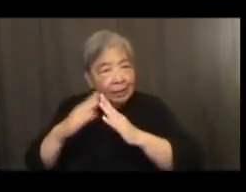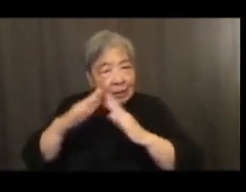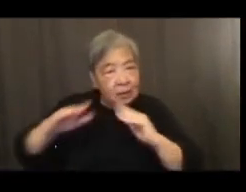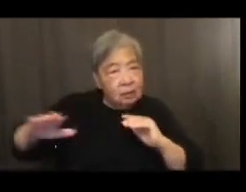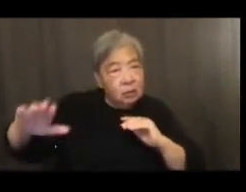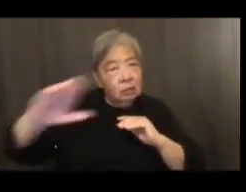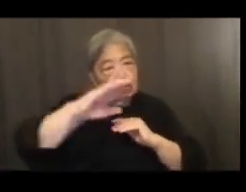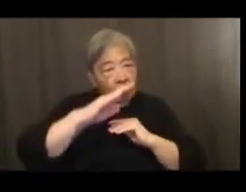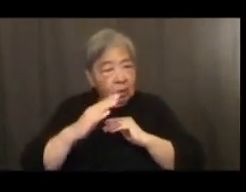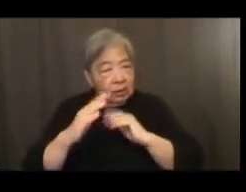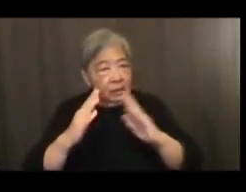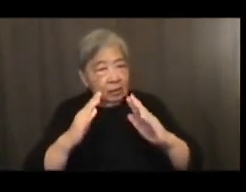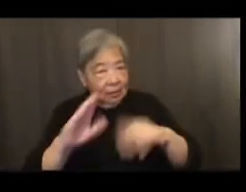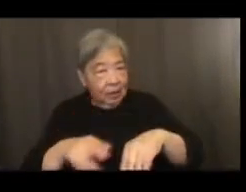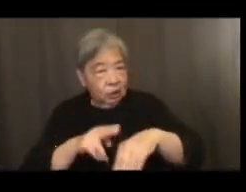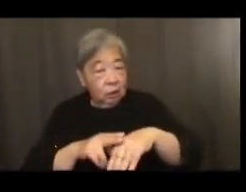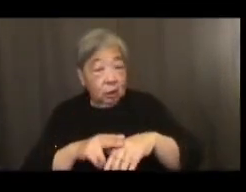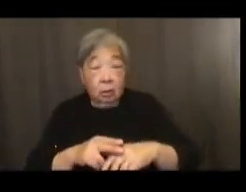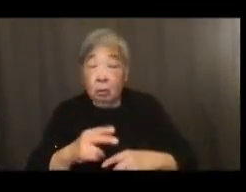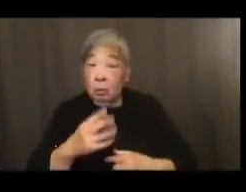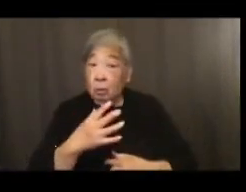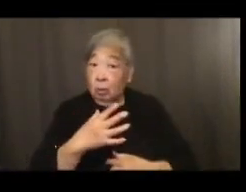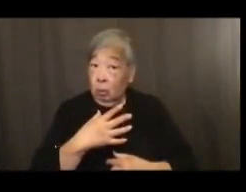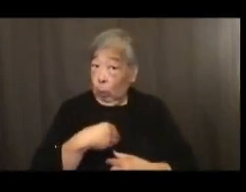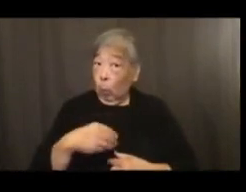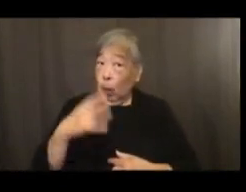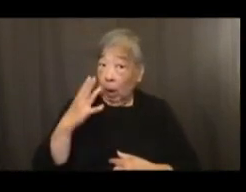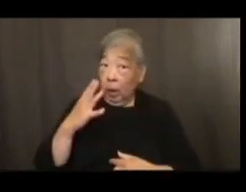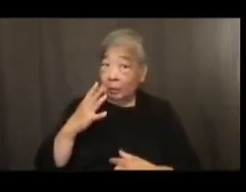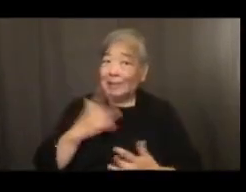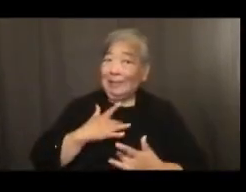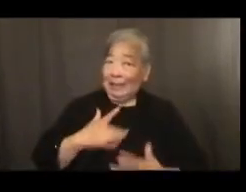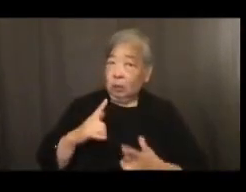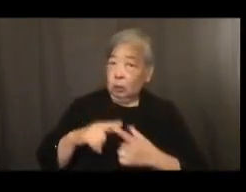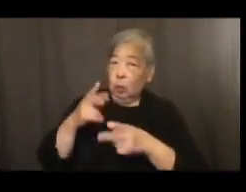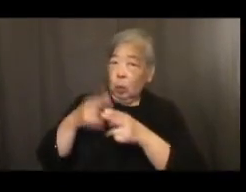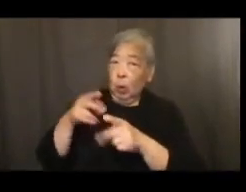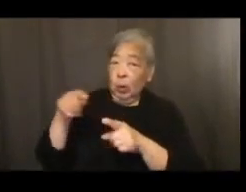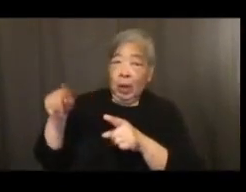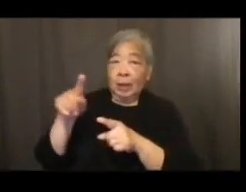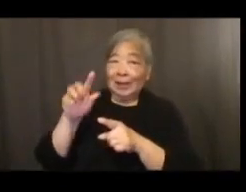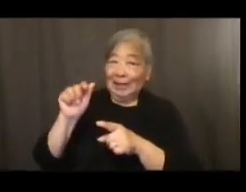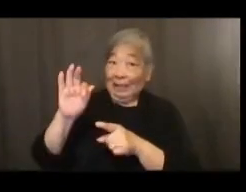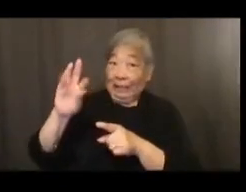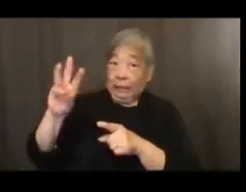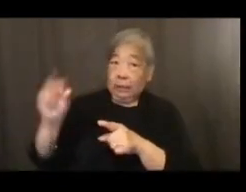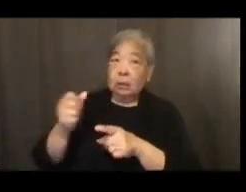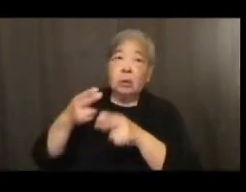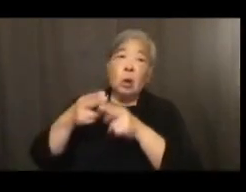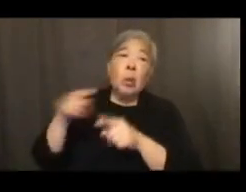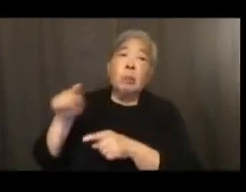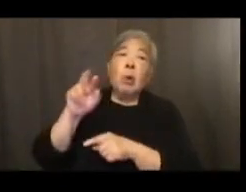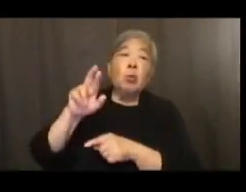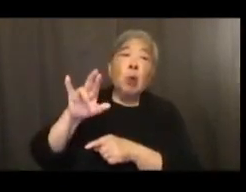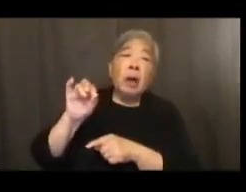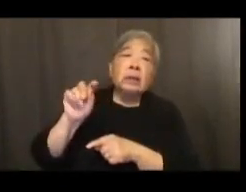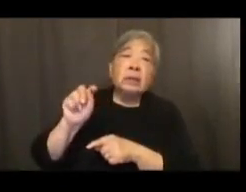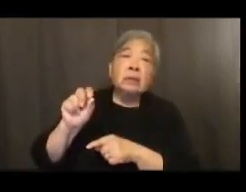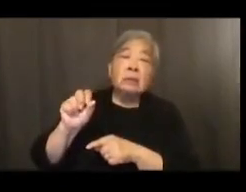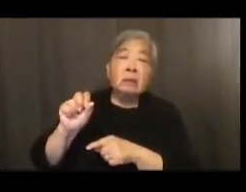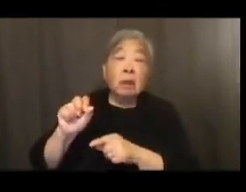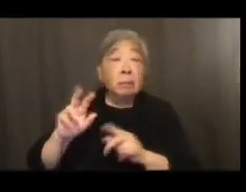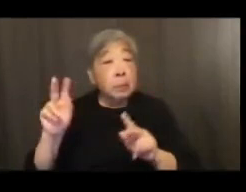Whites tended to call the 1960s disturbances riots. People of color called them